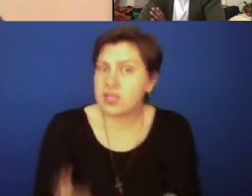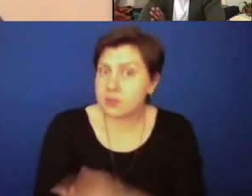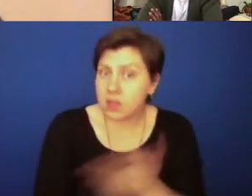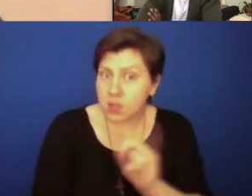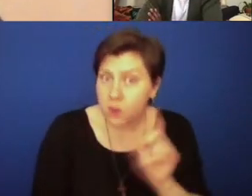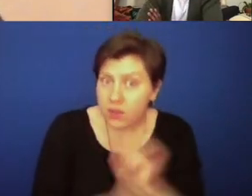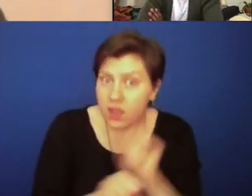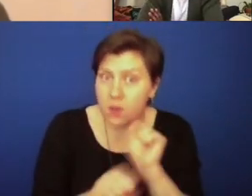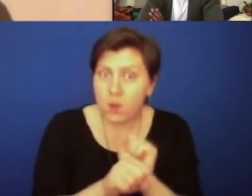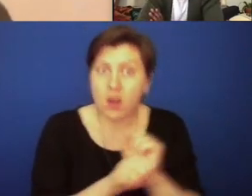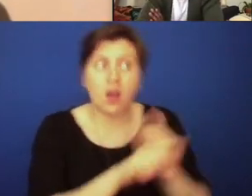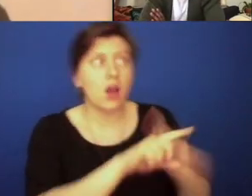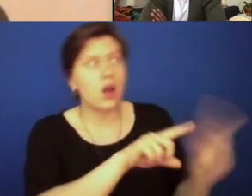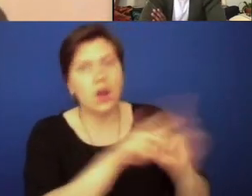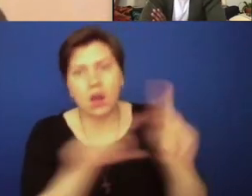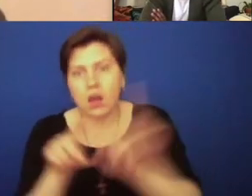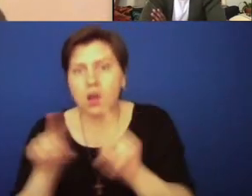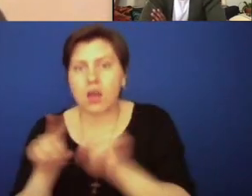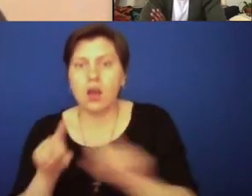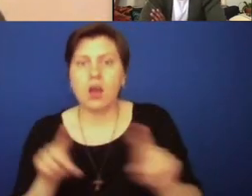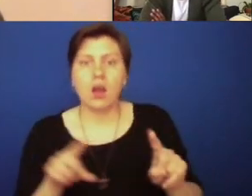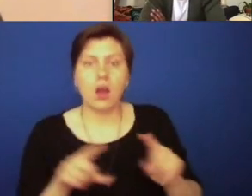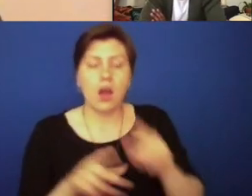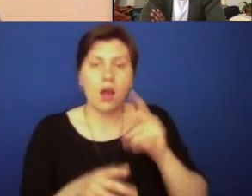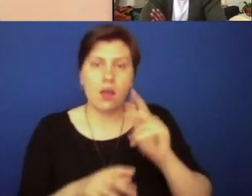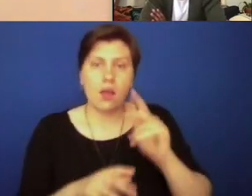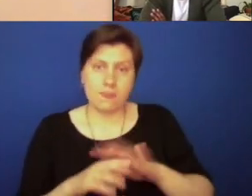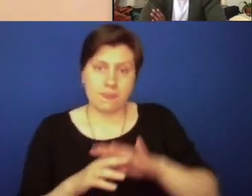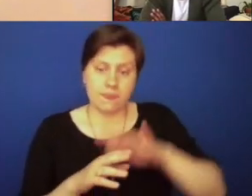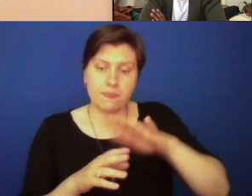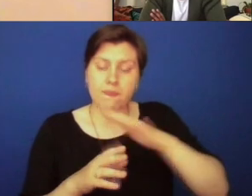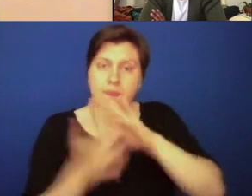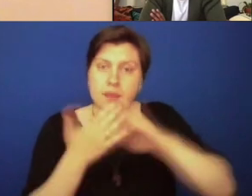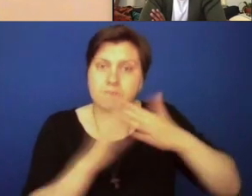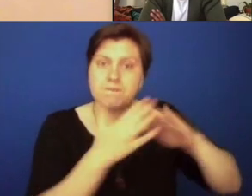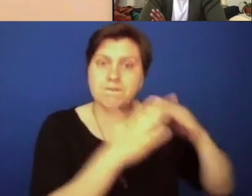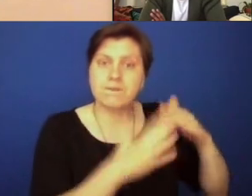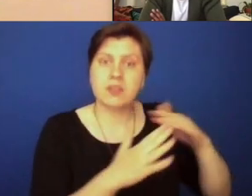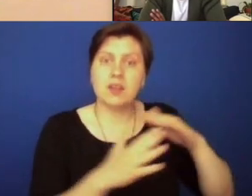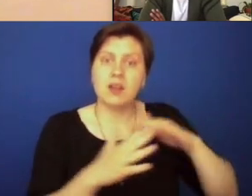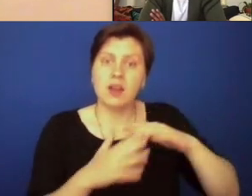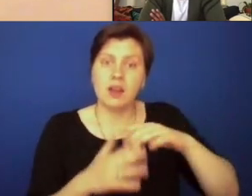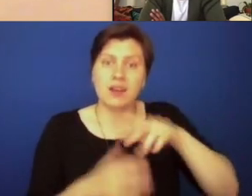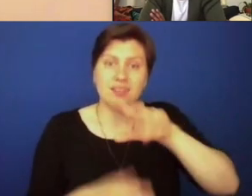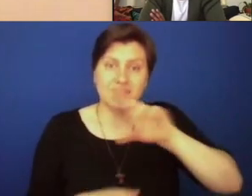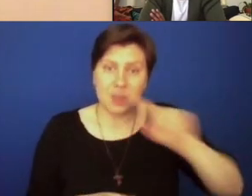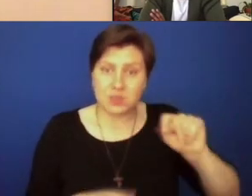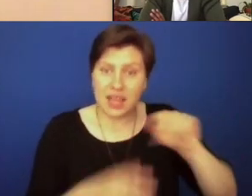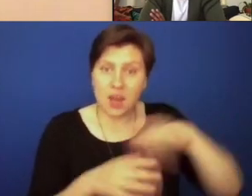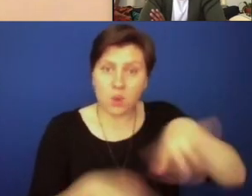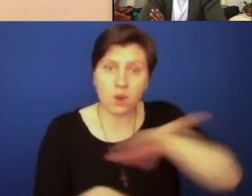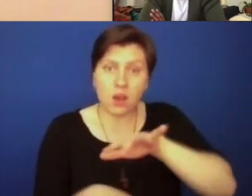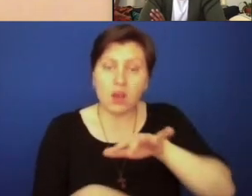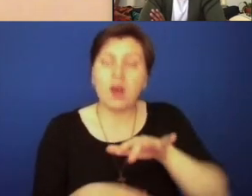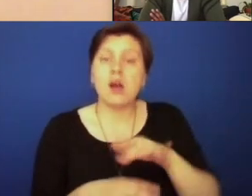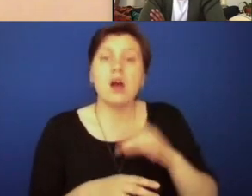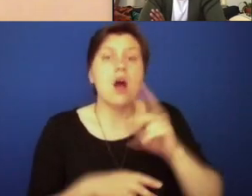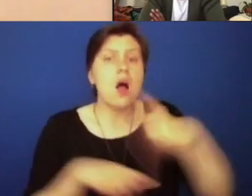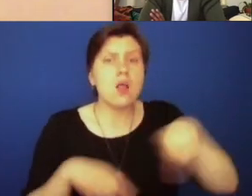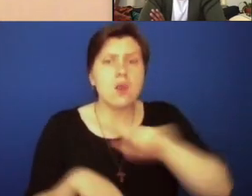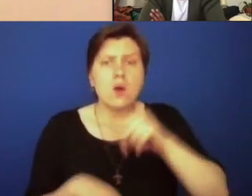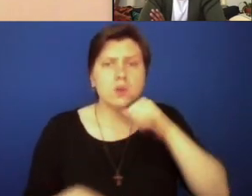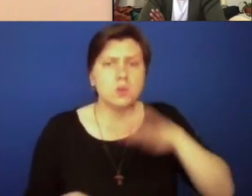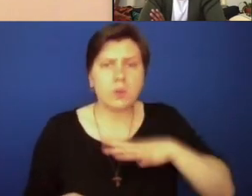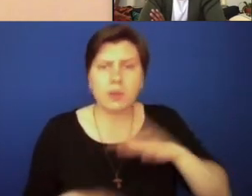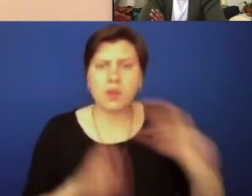hospitals that they worked in, the oftentimes sundown towns and neighborhoods in which they labored in. So these are people who have